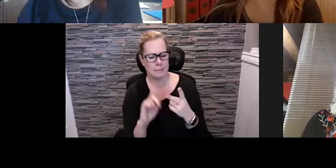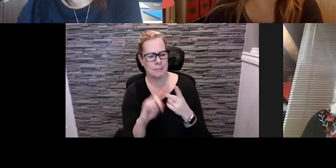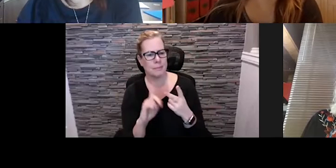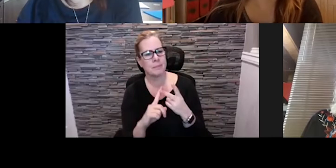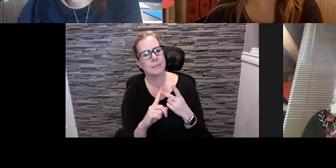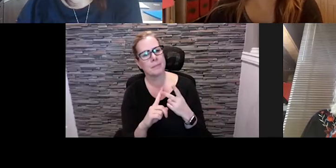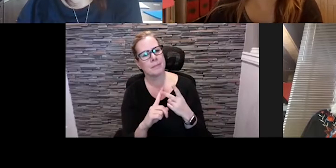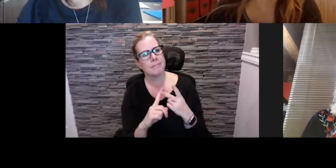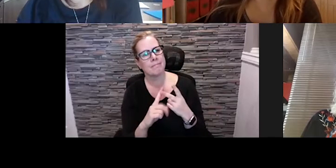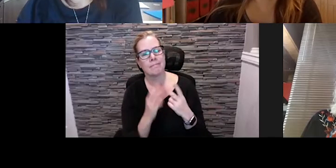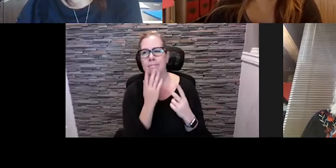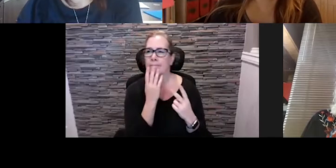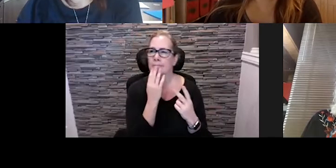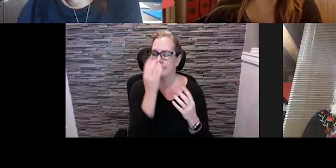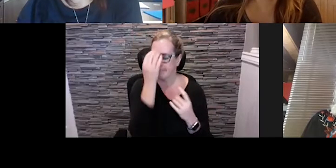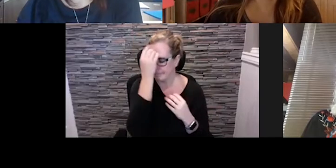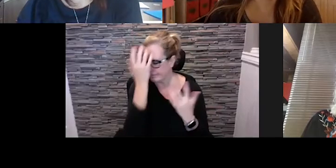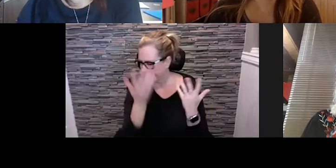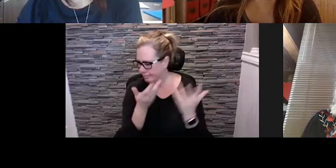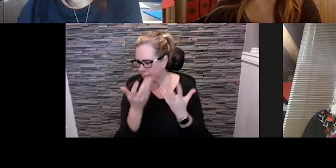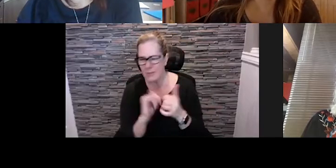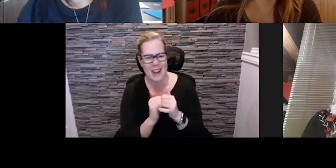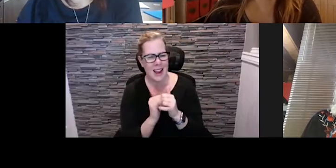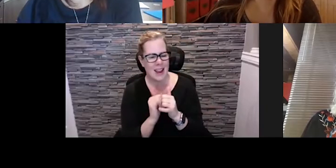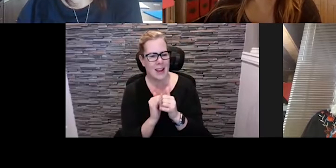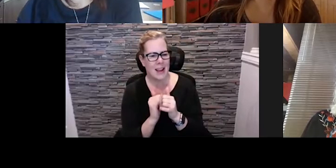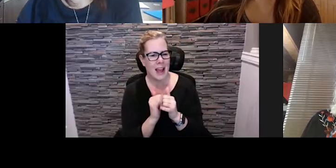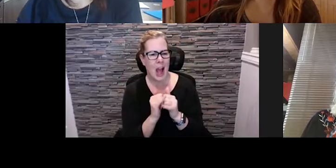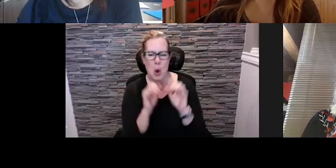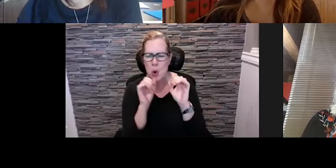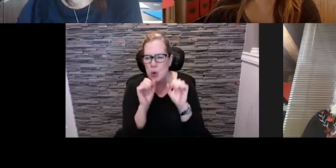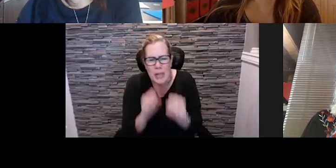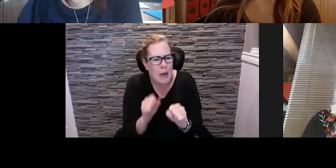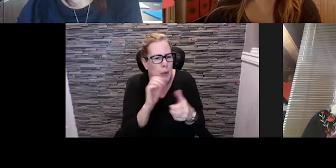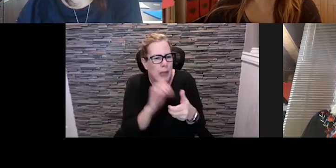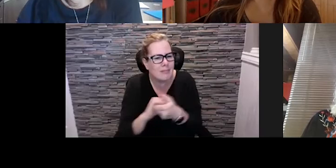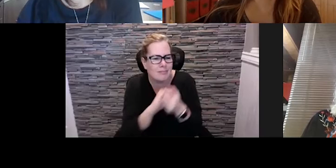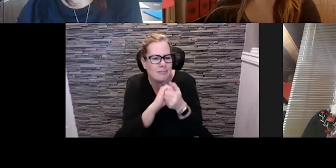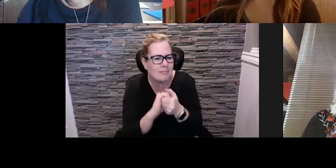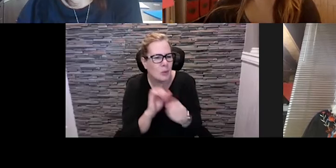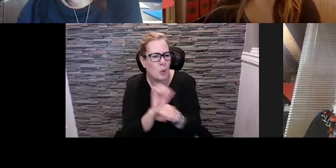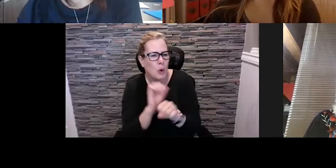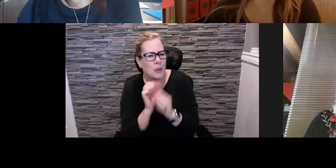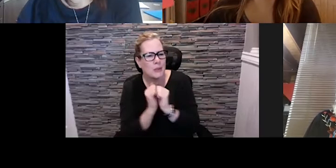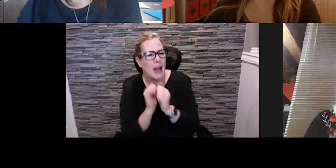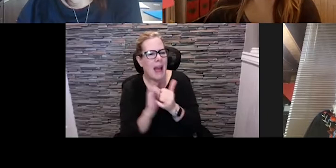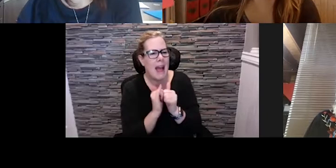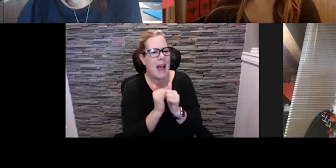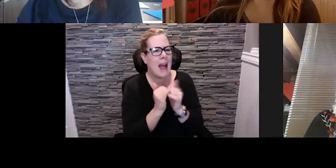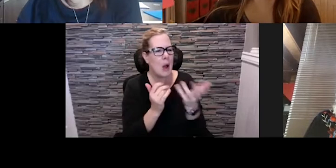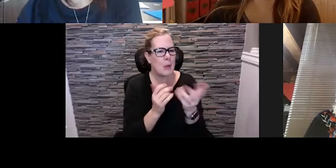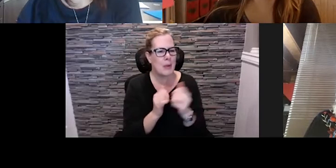I guess, how do you see the collaborations happening and, and how, how do you actually see, you know, how could we